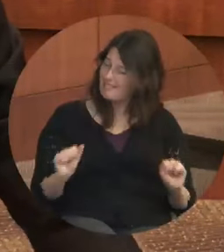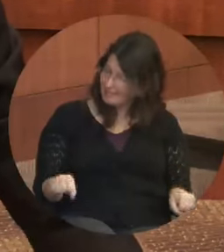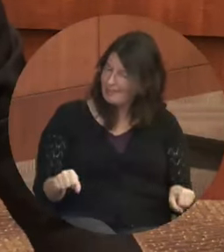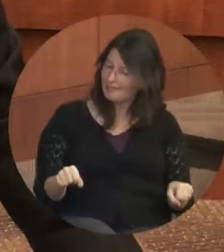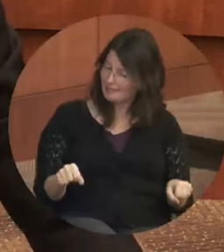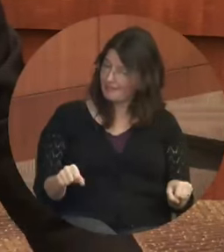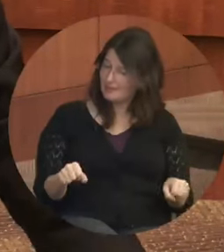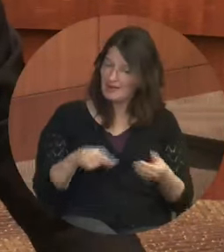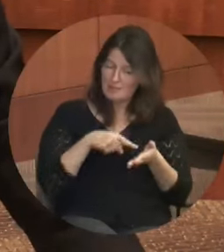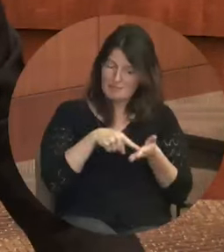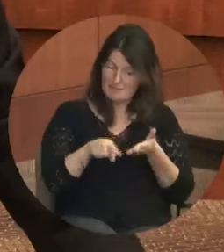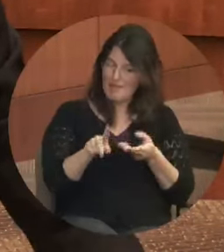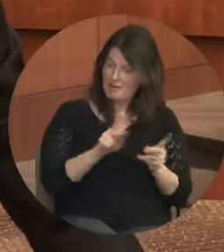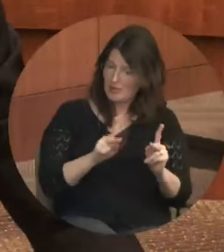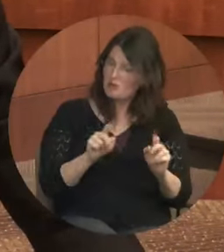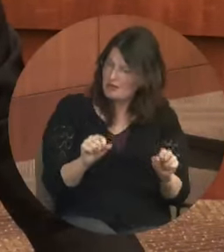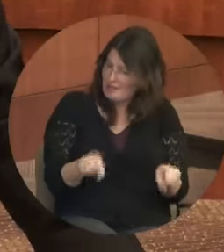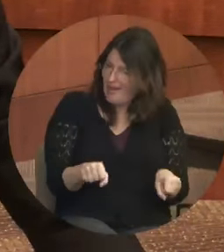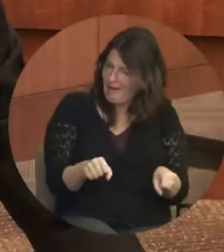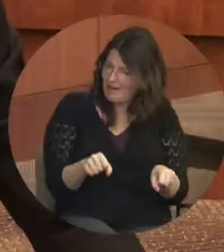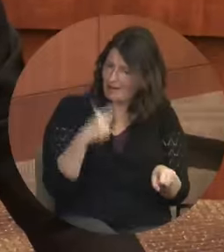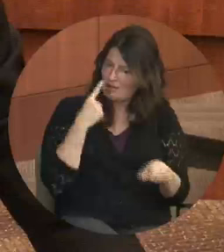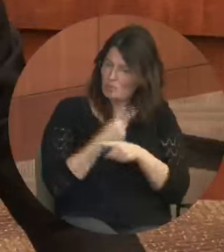paying human beings a living wage.